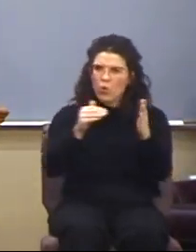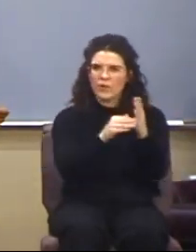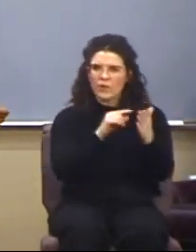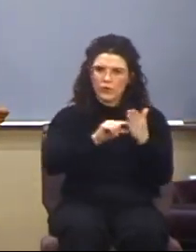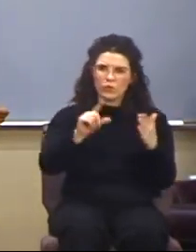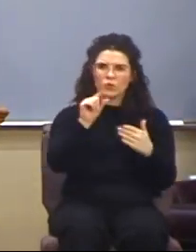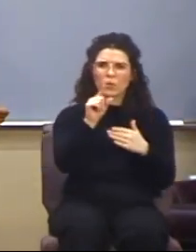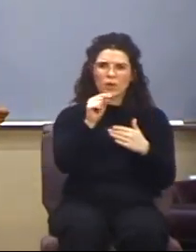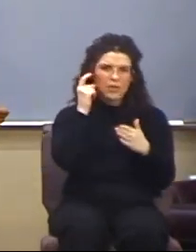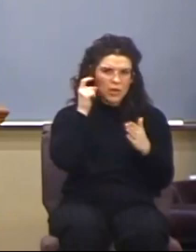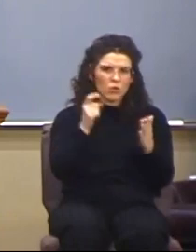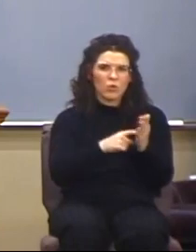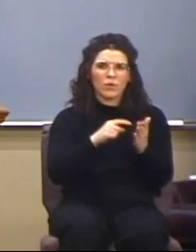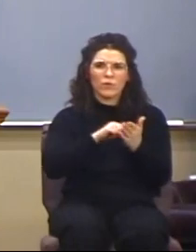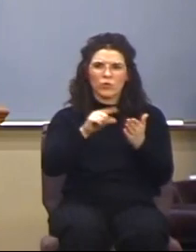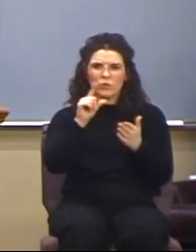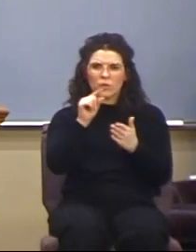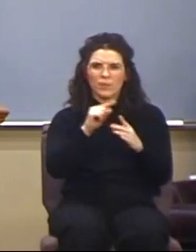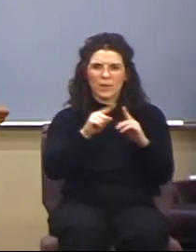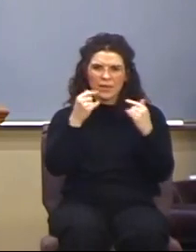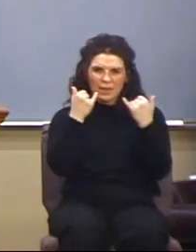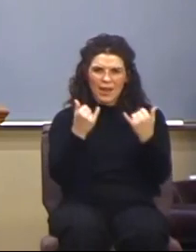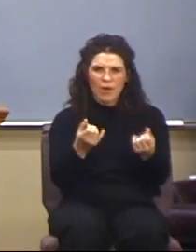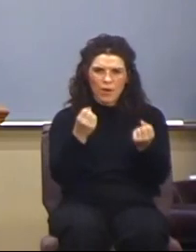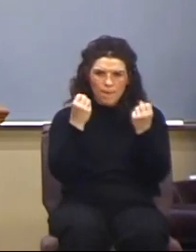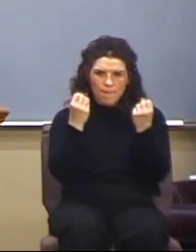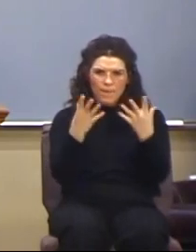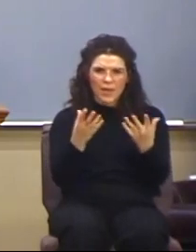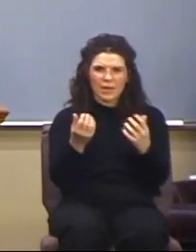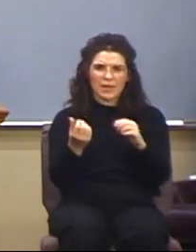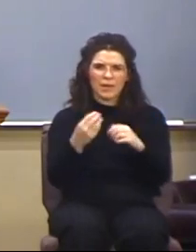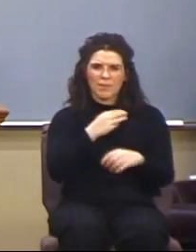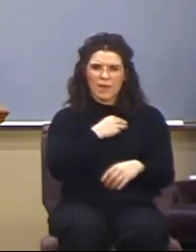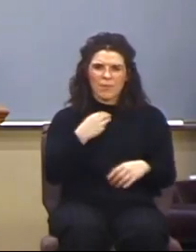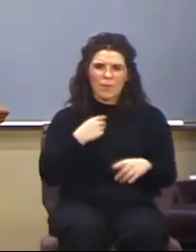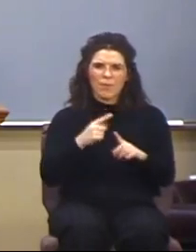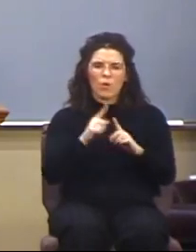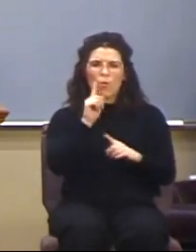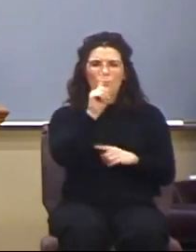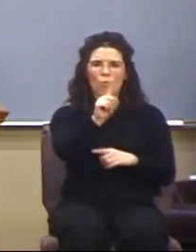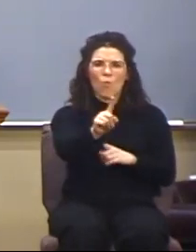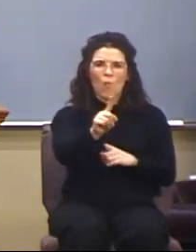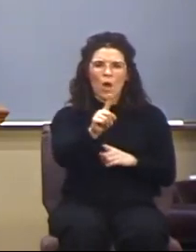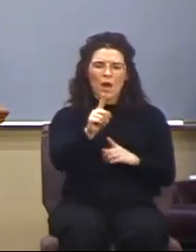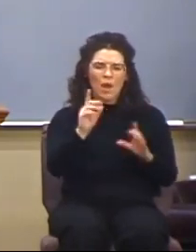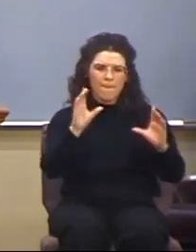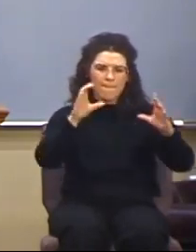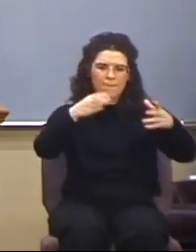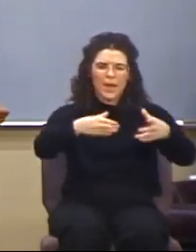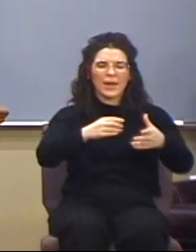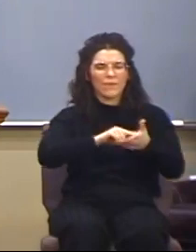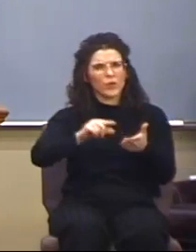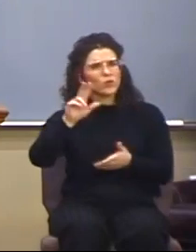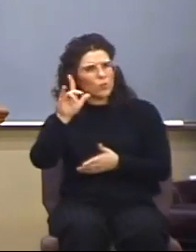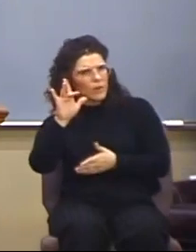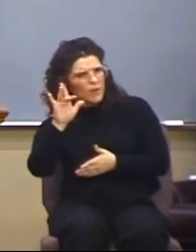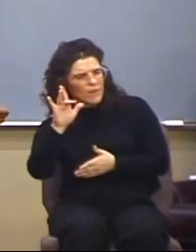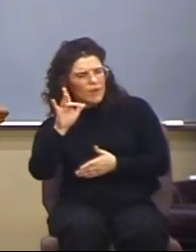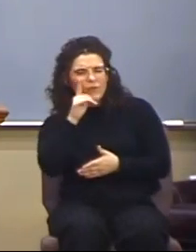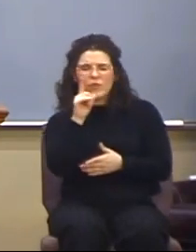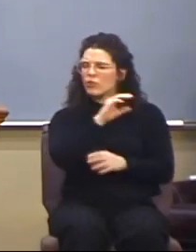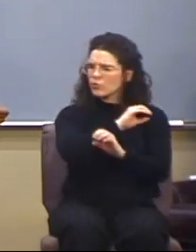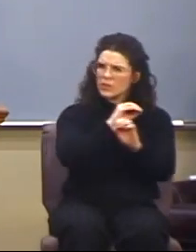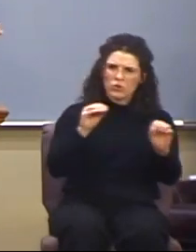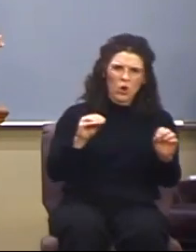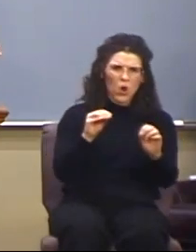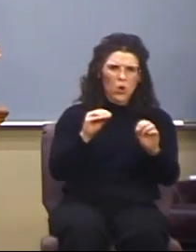notice in verse 20, but now are they many members yet but one body. Verse 25, that there should